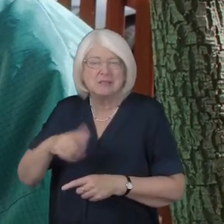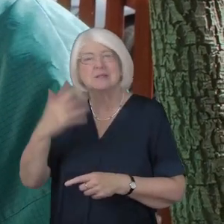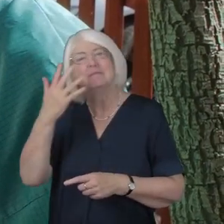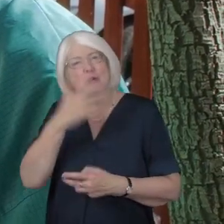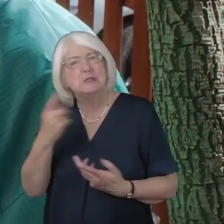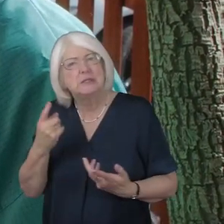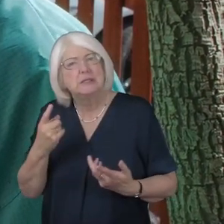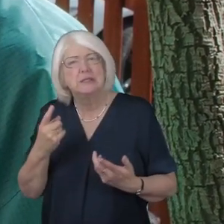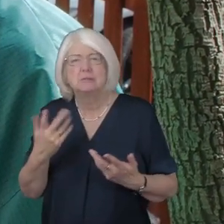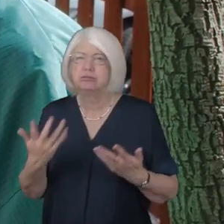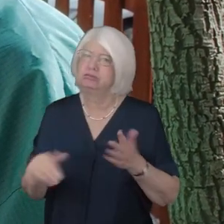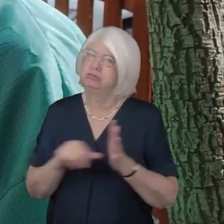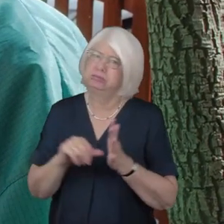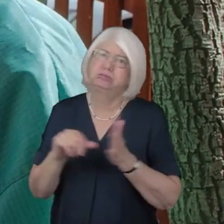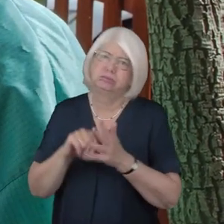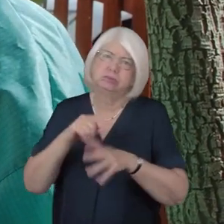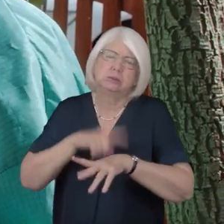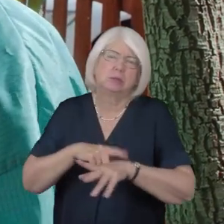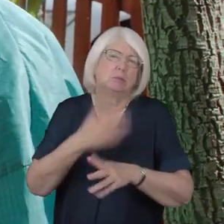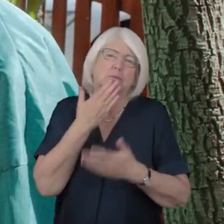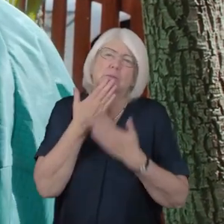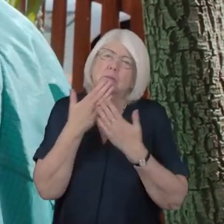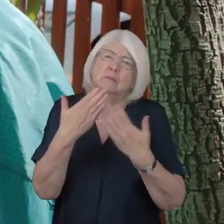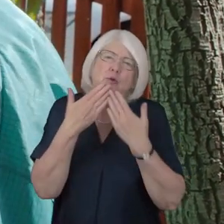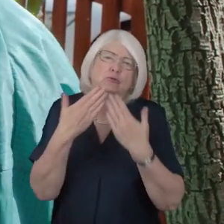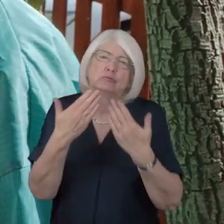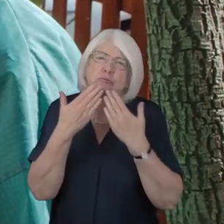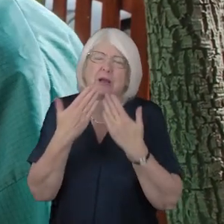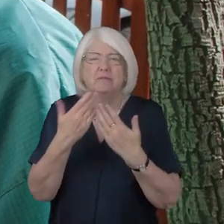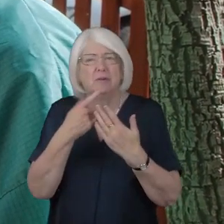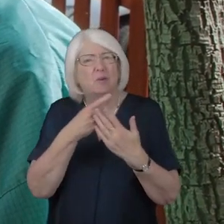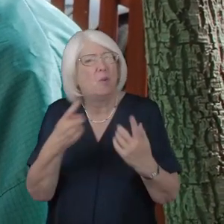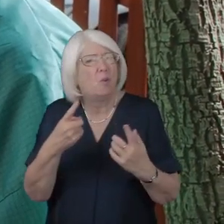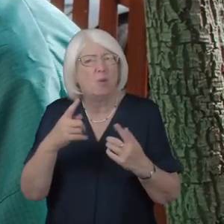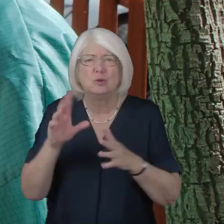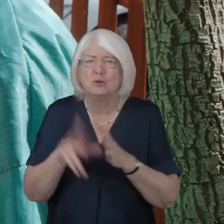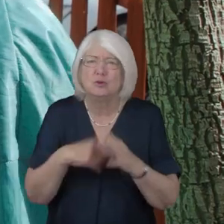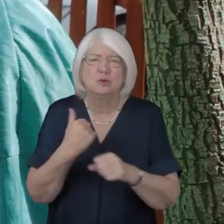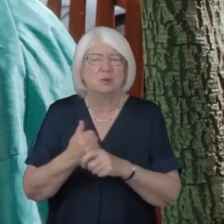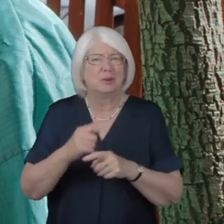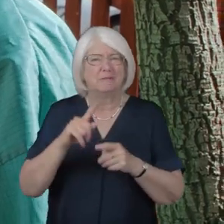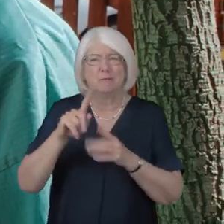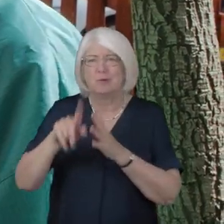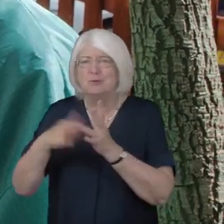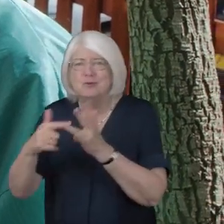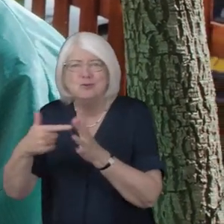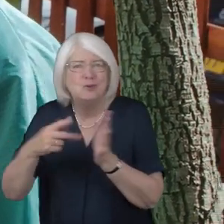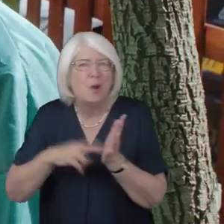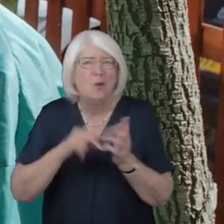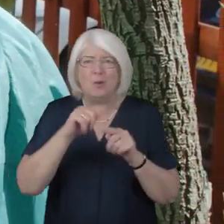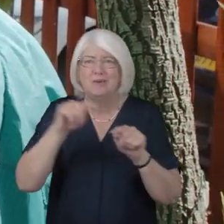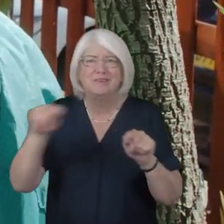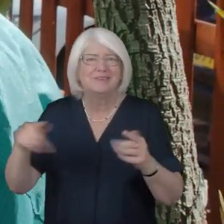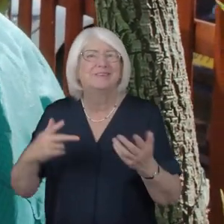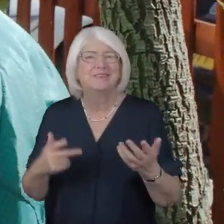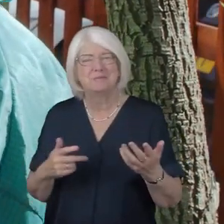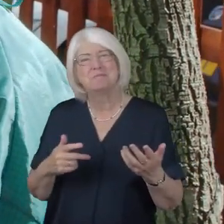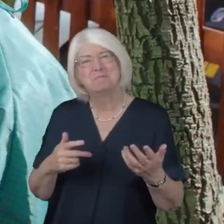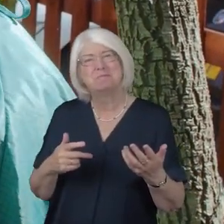in the care homes it's such a difficult time and we're so grateful for what you're all doing for Joan and for others